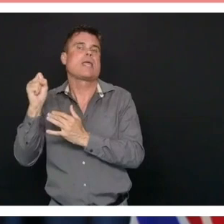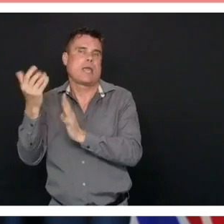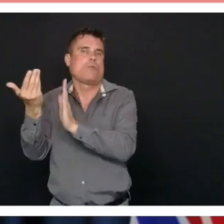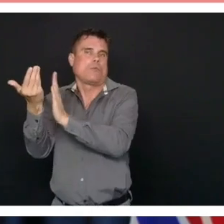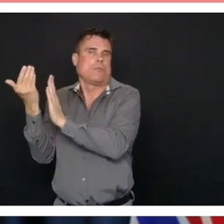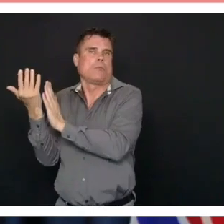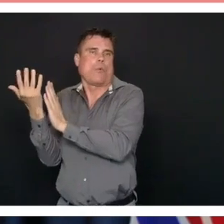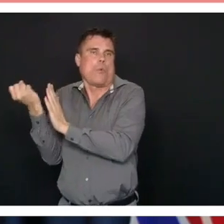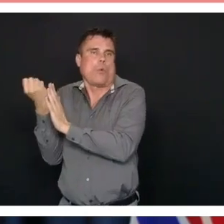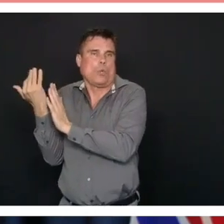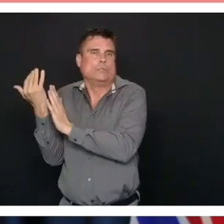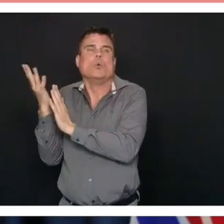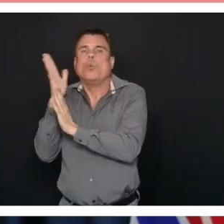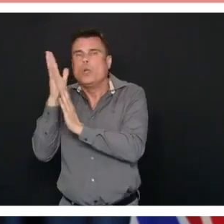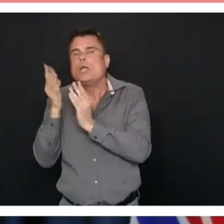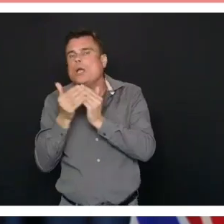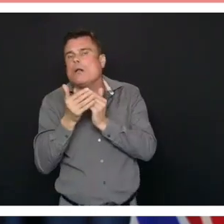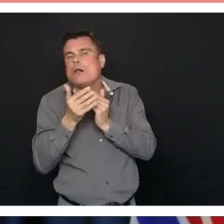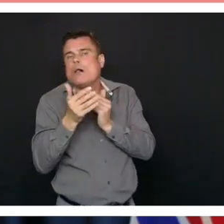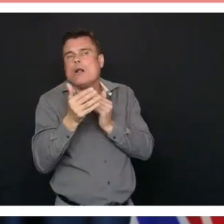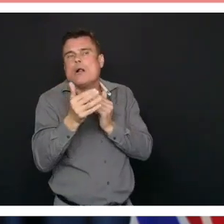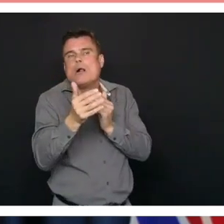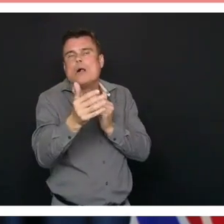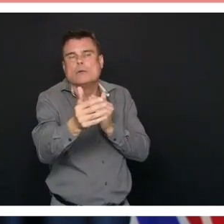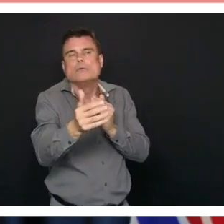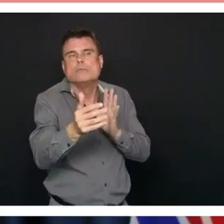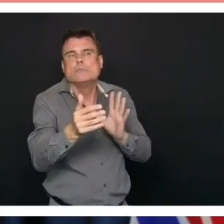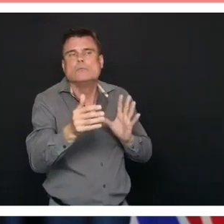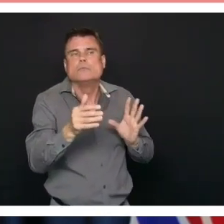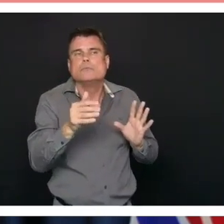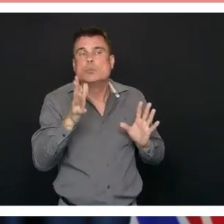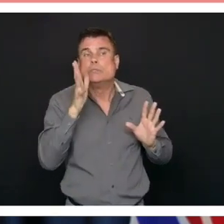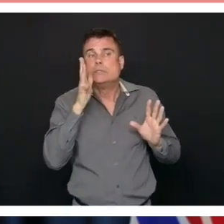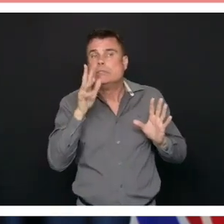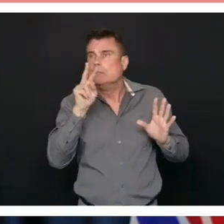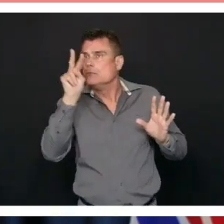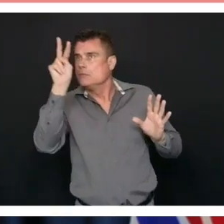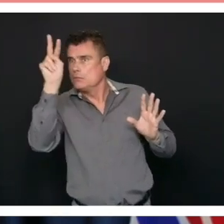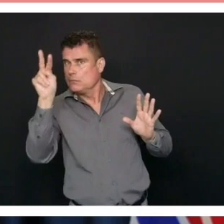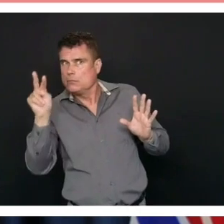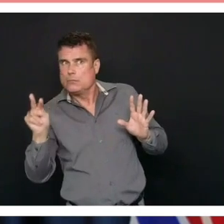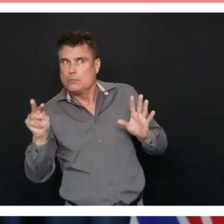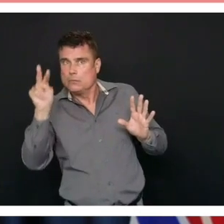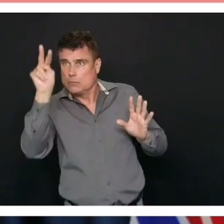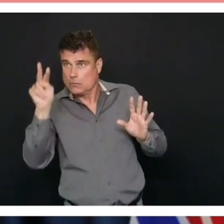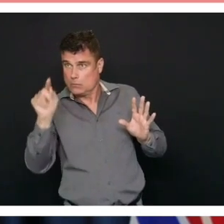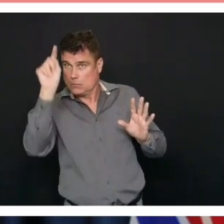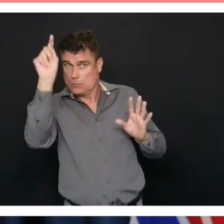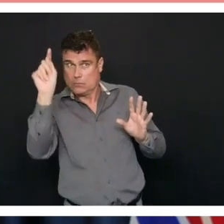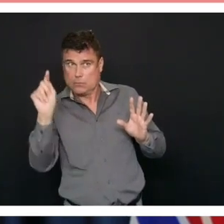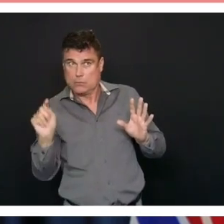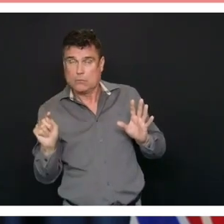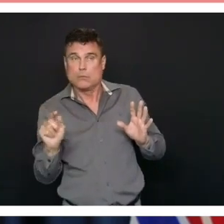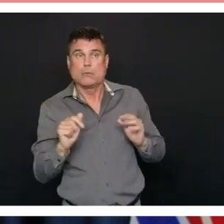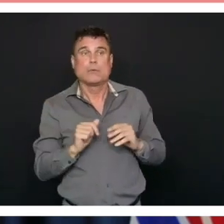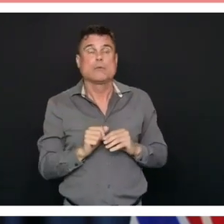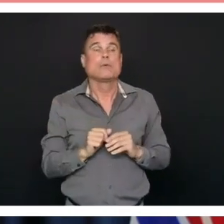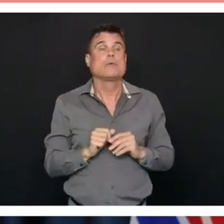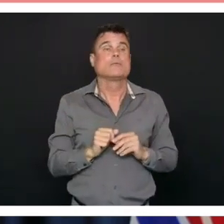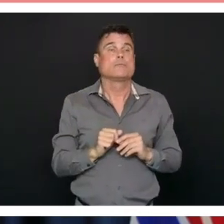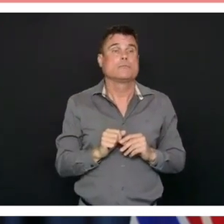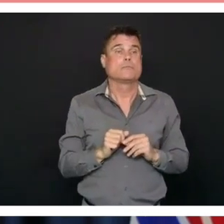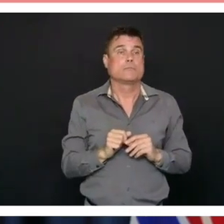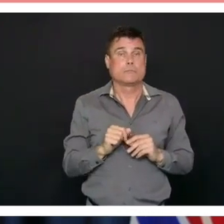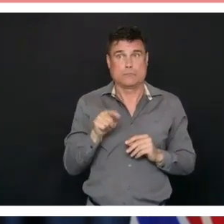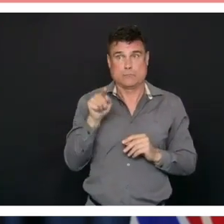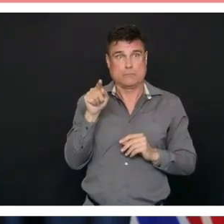So what you're going to continue to see is the clinicians, is the people who are responsible for doing the surgeries setting priorities.